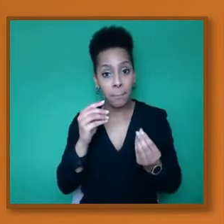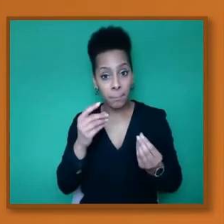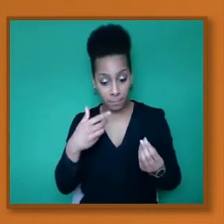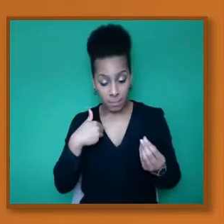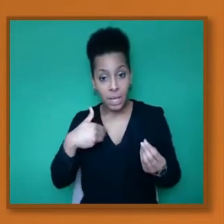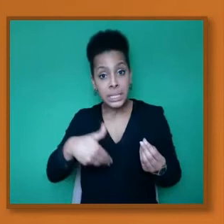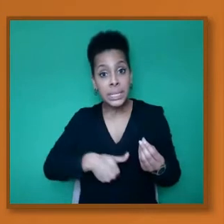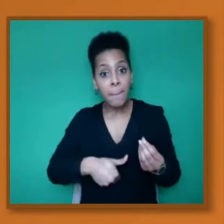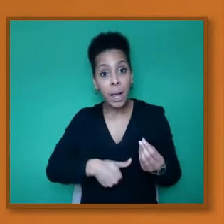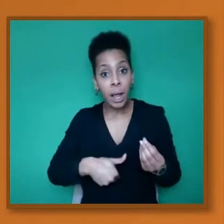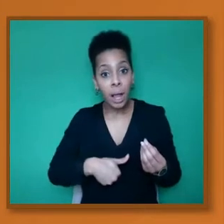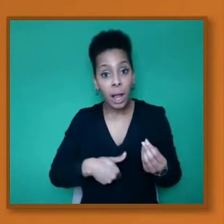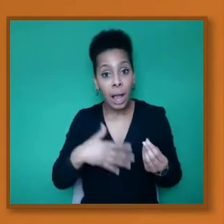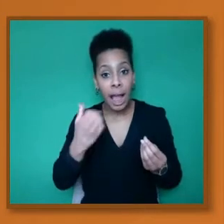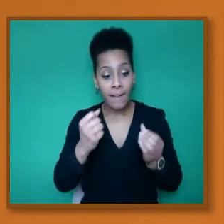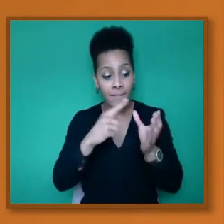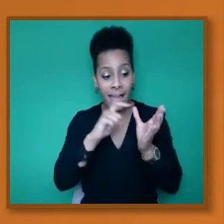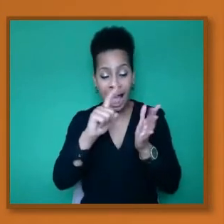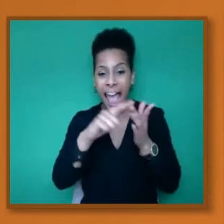level of protection.